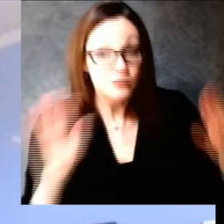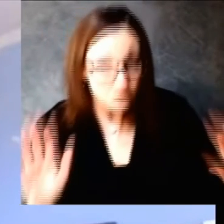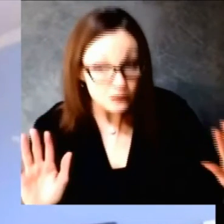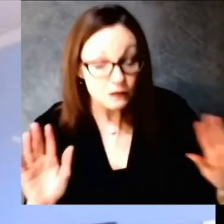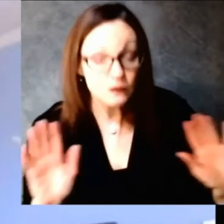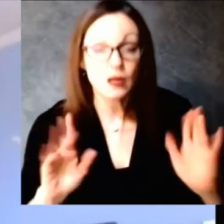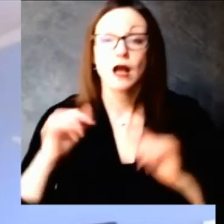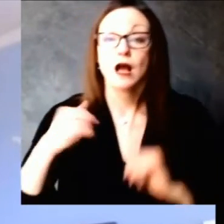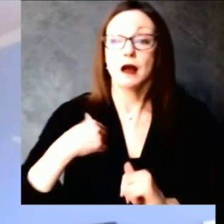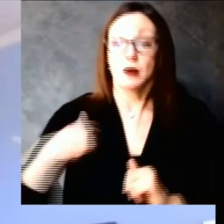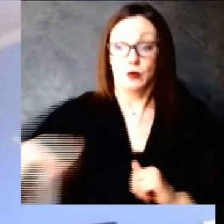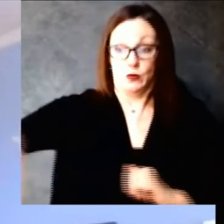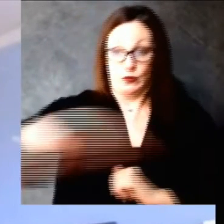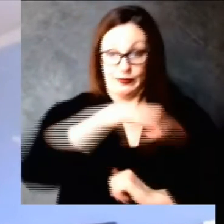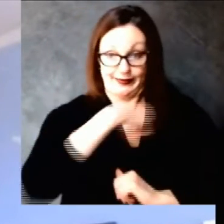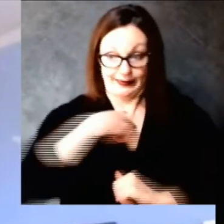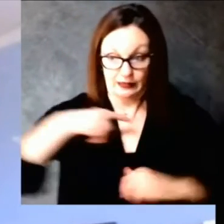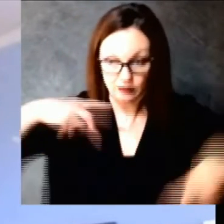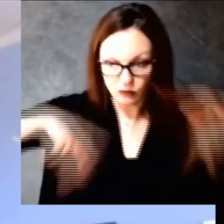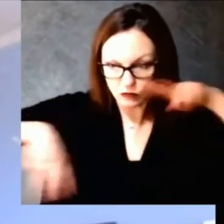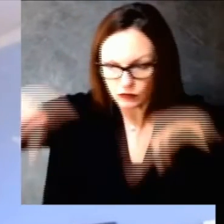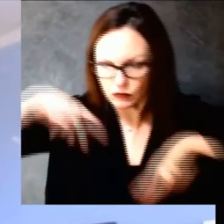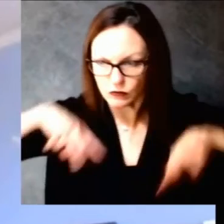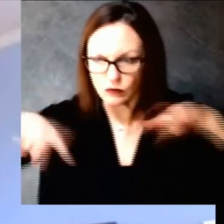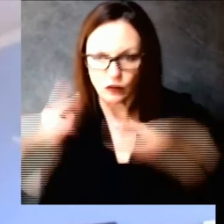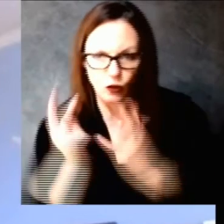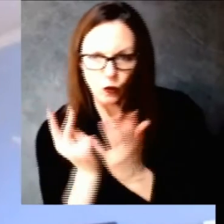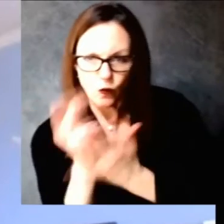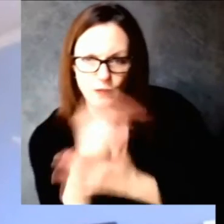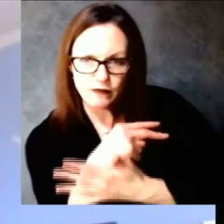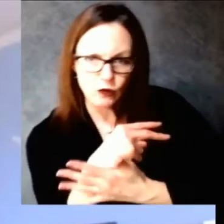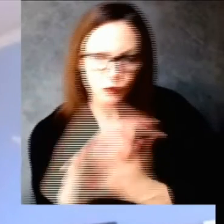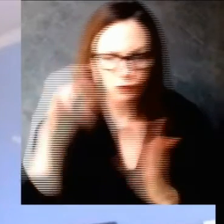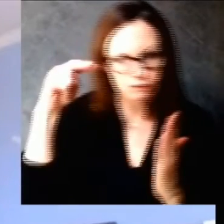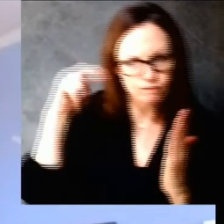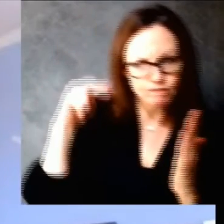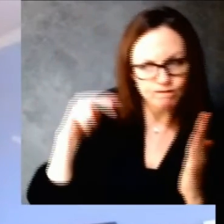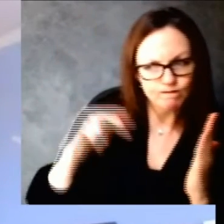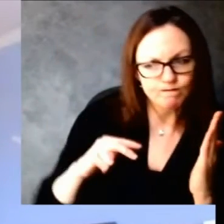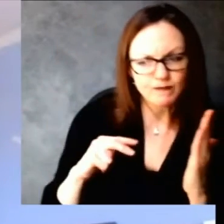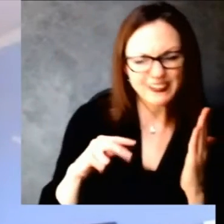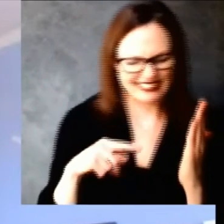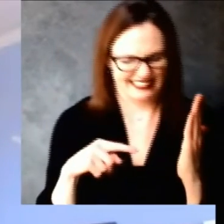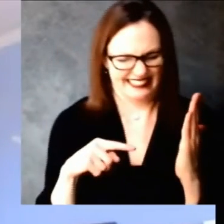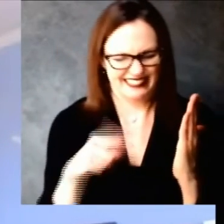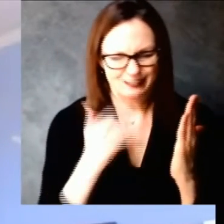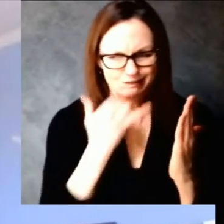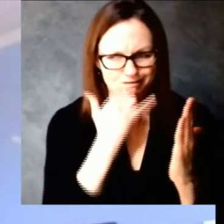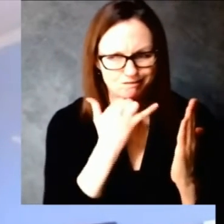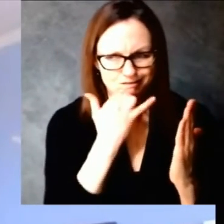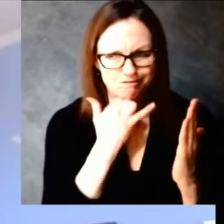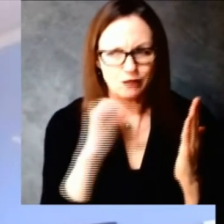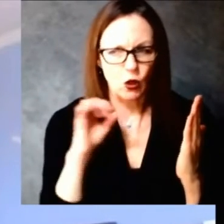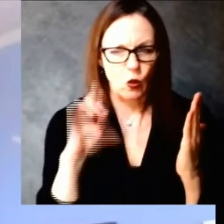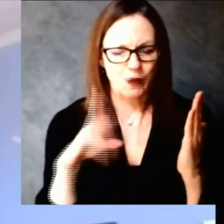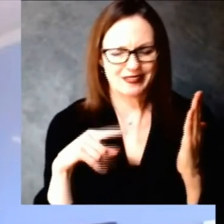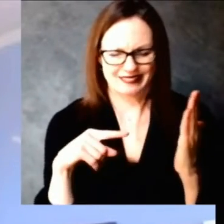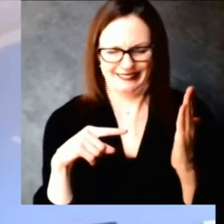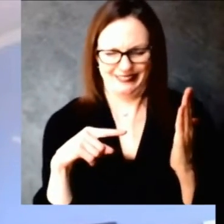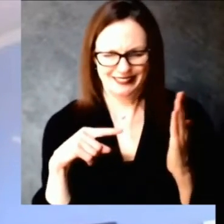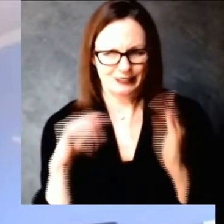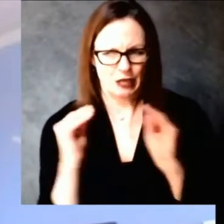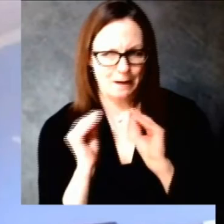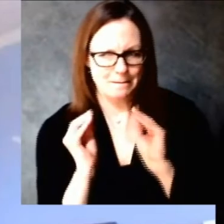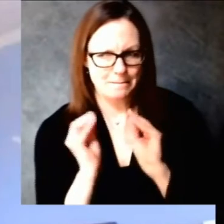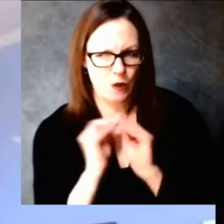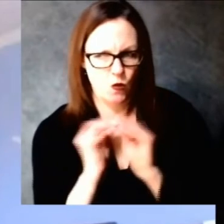federal government both in terms of the number of sites and the pharmacy partners as well as hopefully the number of